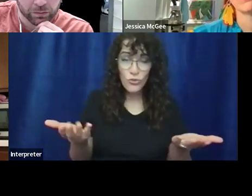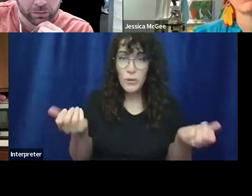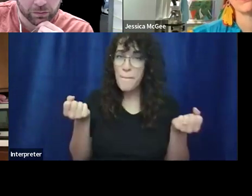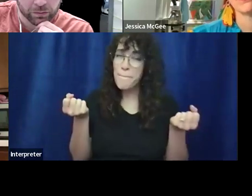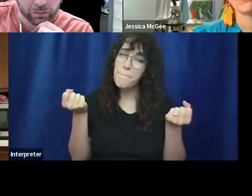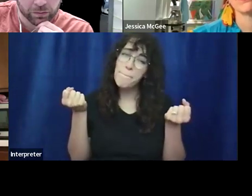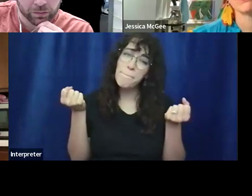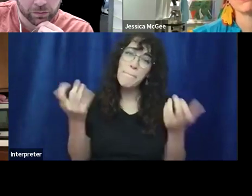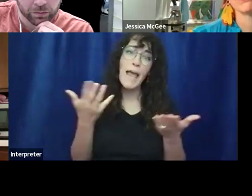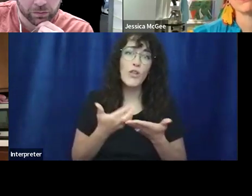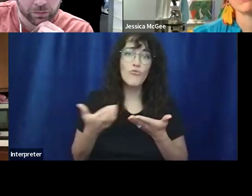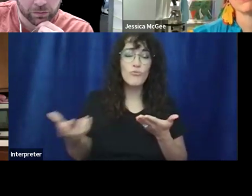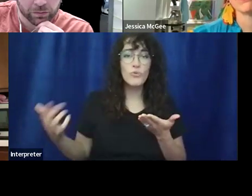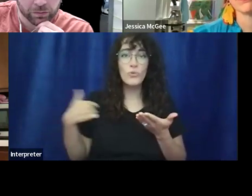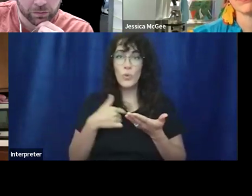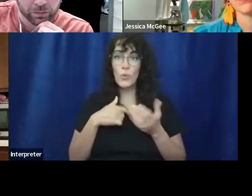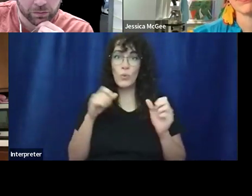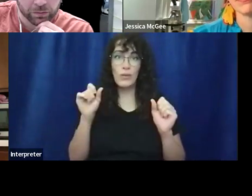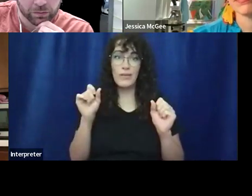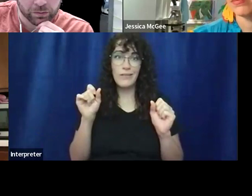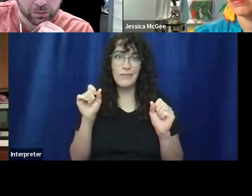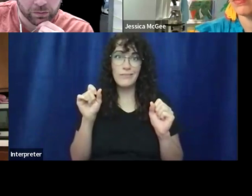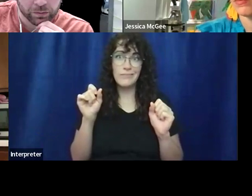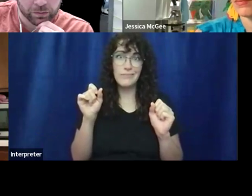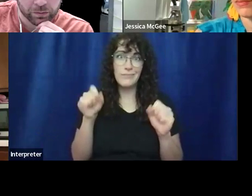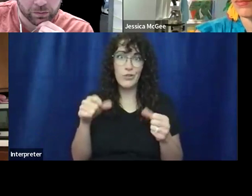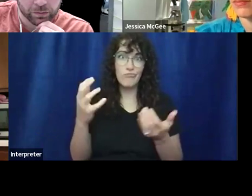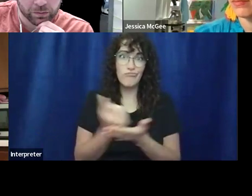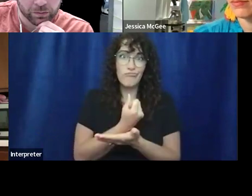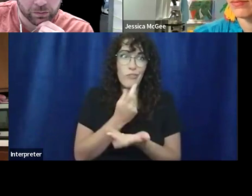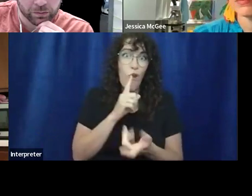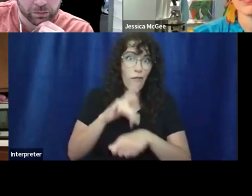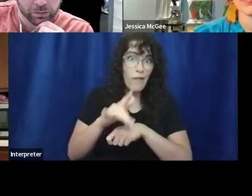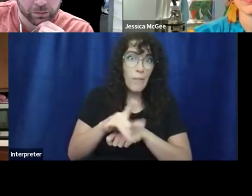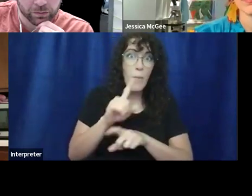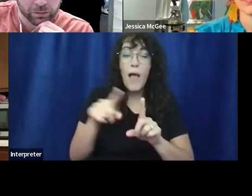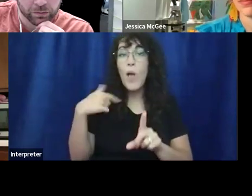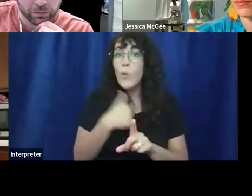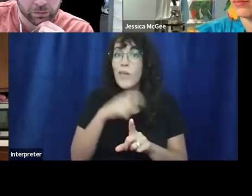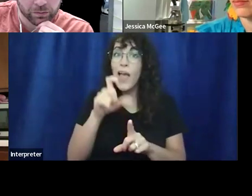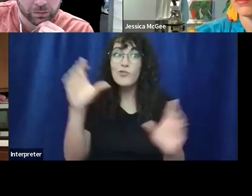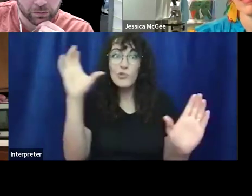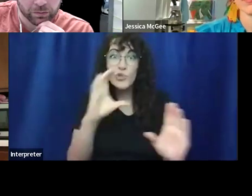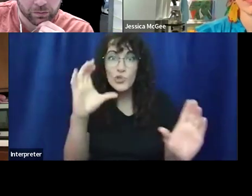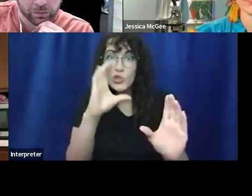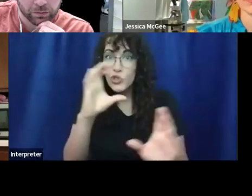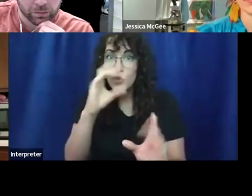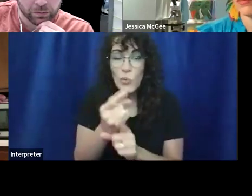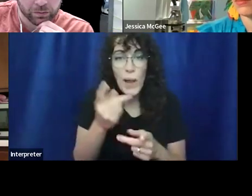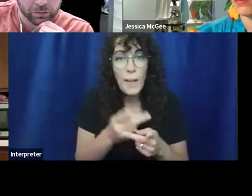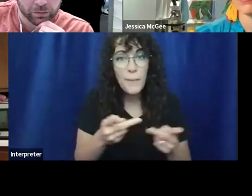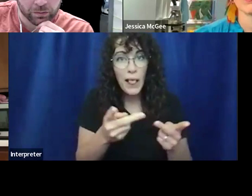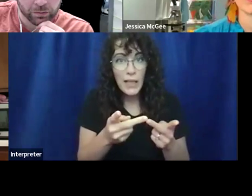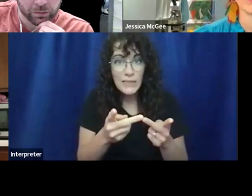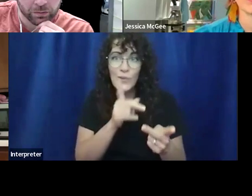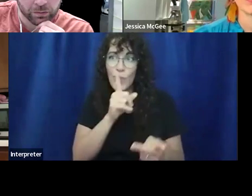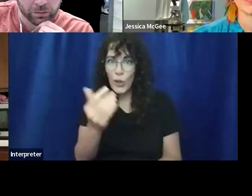resources that we could, we, that are, that are available to us. We just have to be searching in the right places and actually